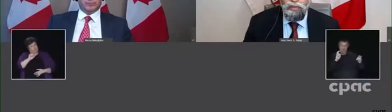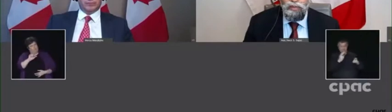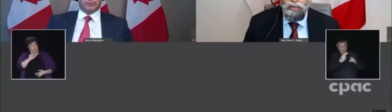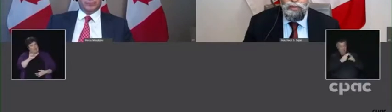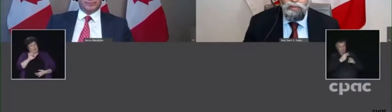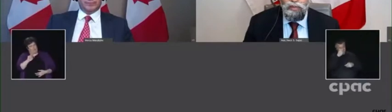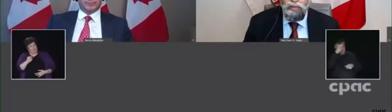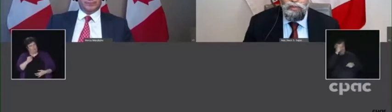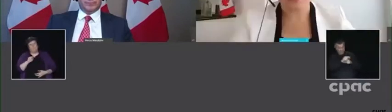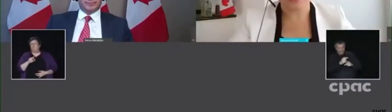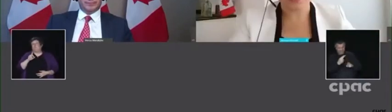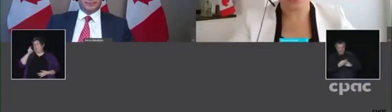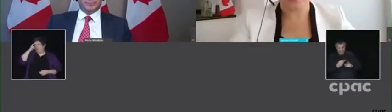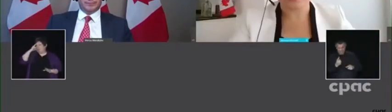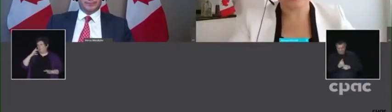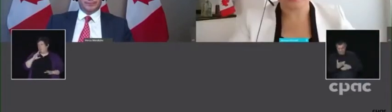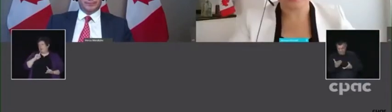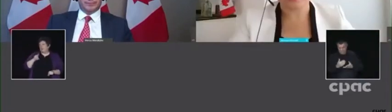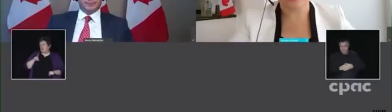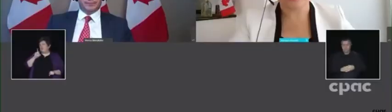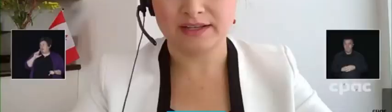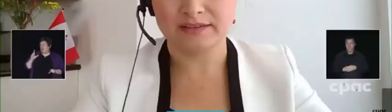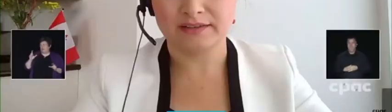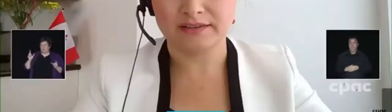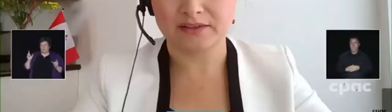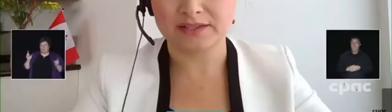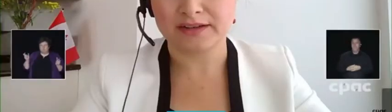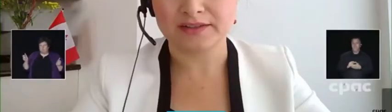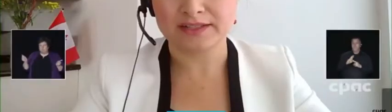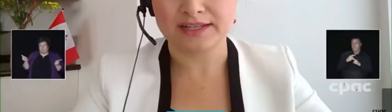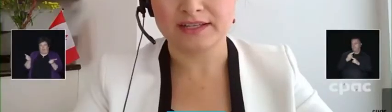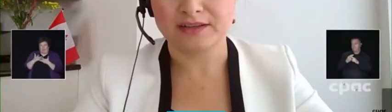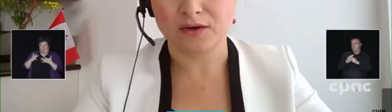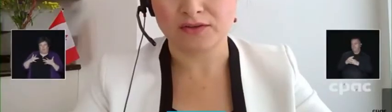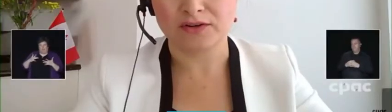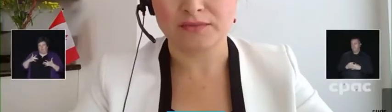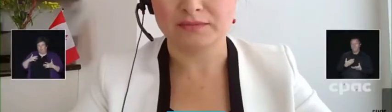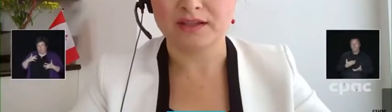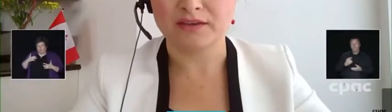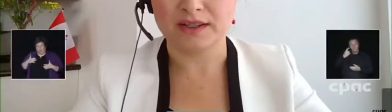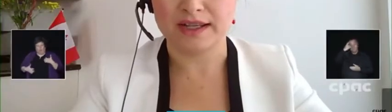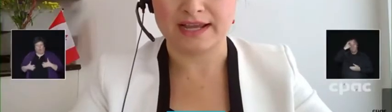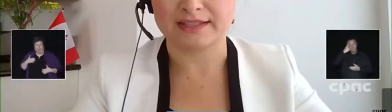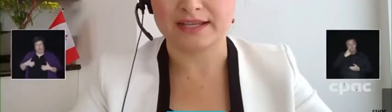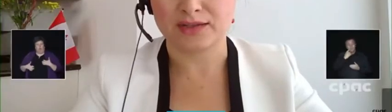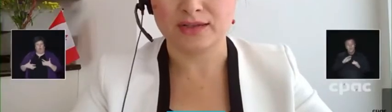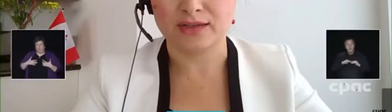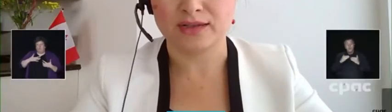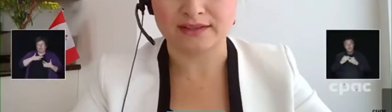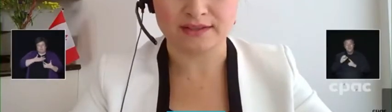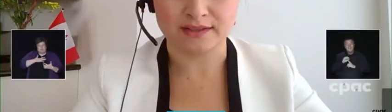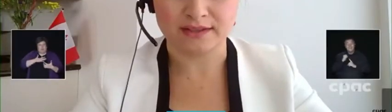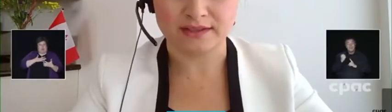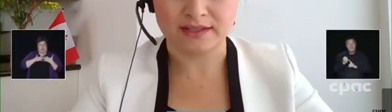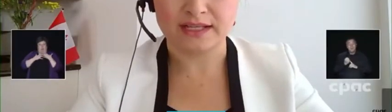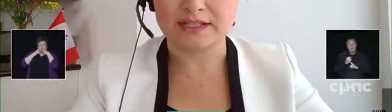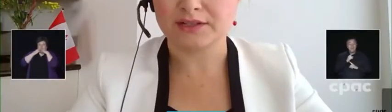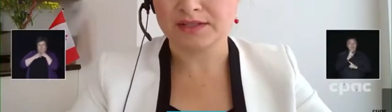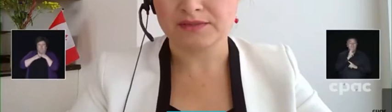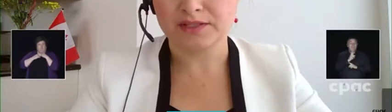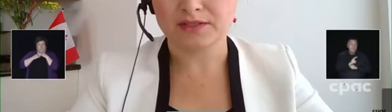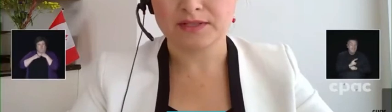I think this whole situation is jarring, sir. There are terrorists taking over my beloved ancestral land.